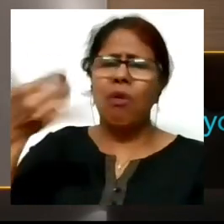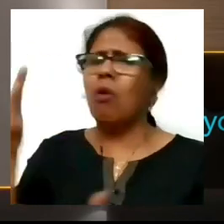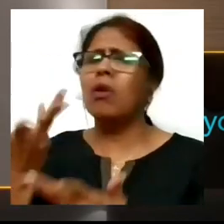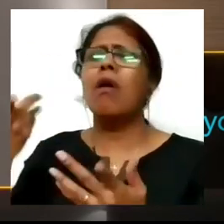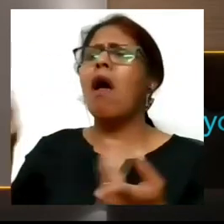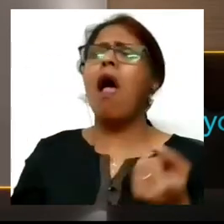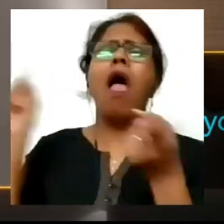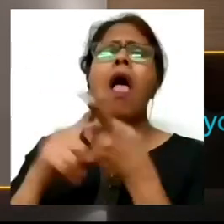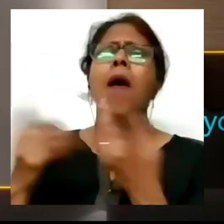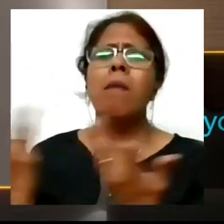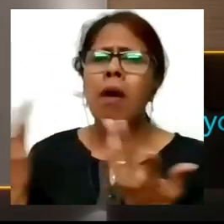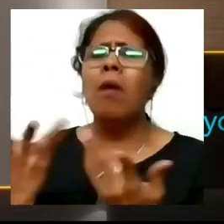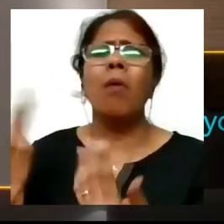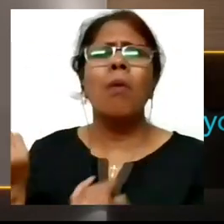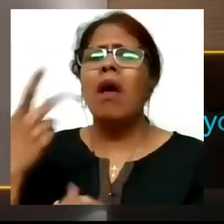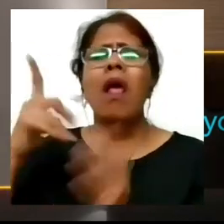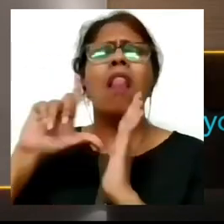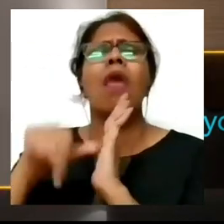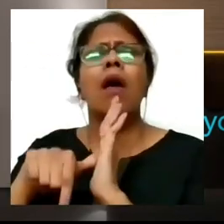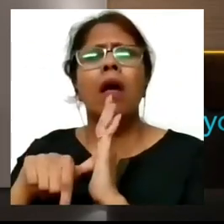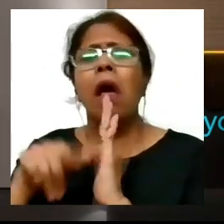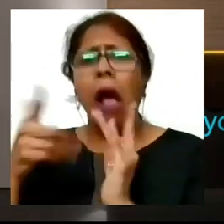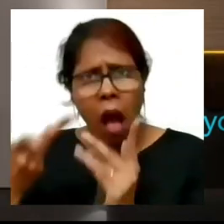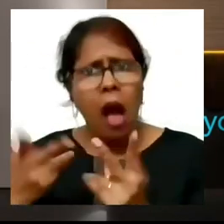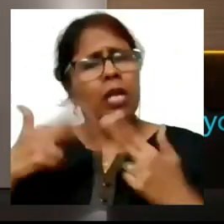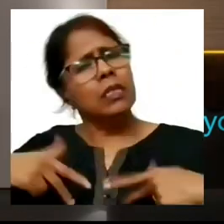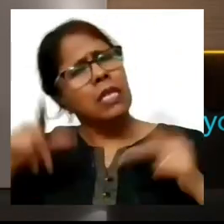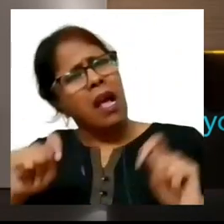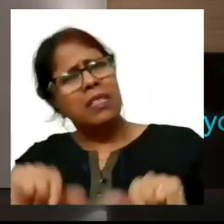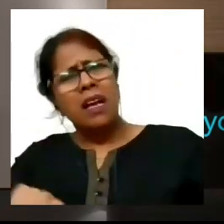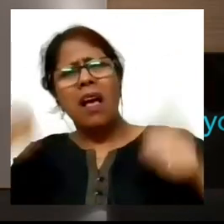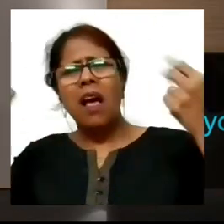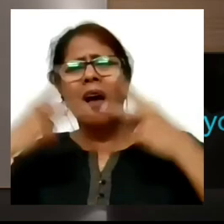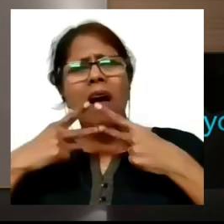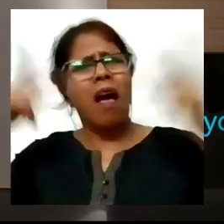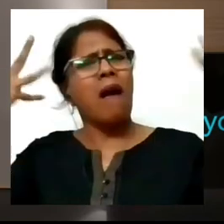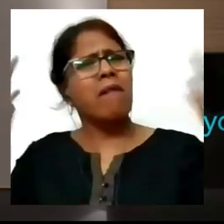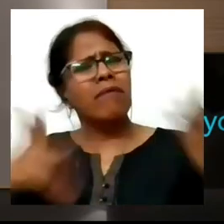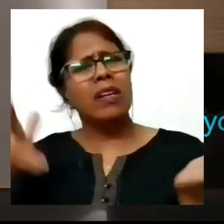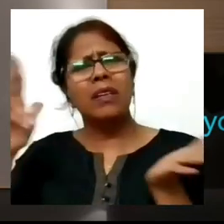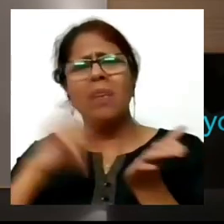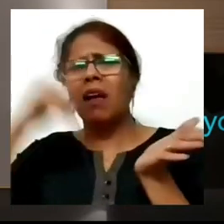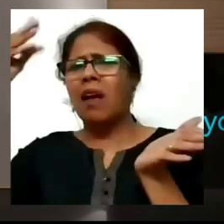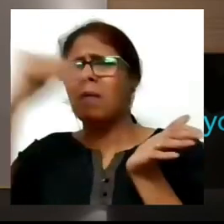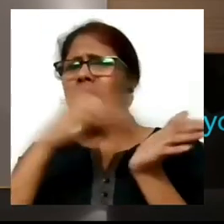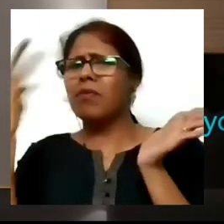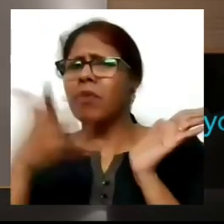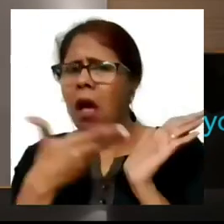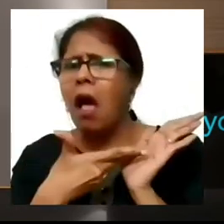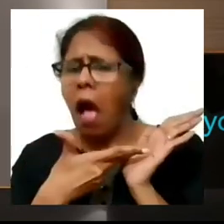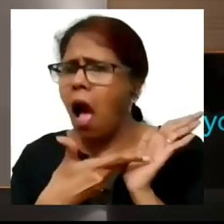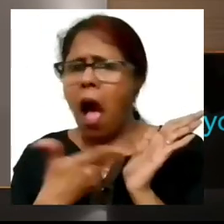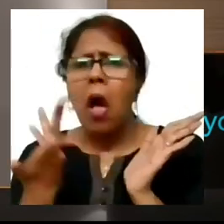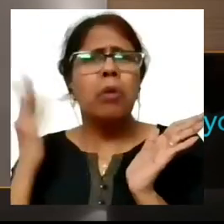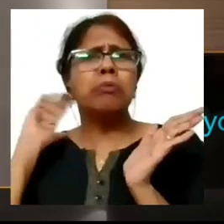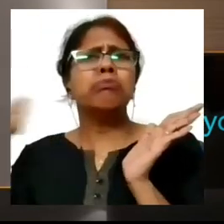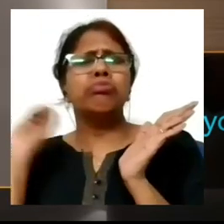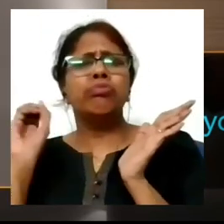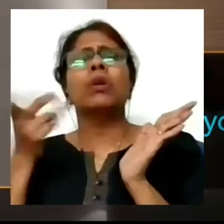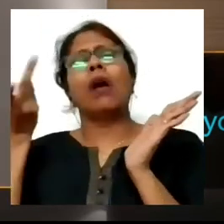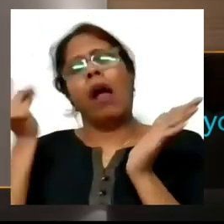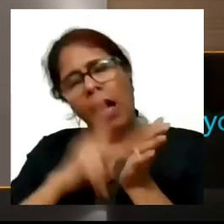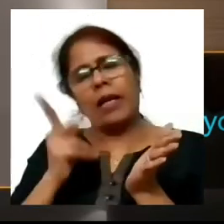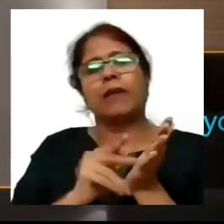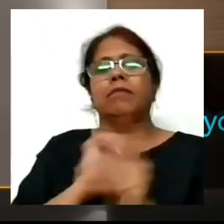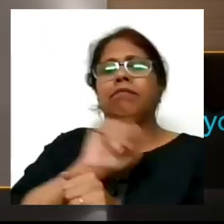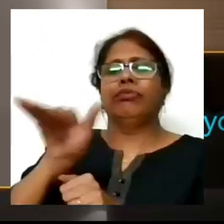okay we didn't know please send us the papers so I sent them all the documents I sent them the judgment I sent everything and again I'm waiting